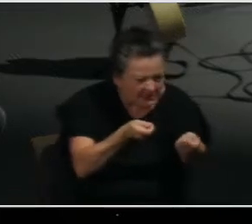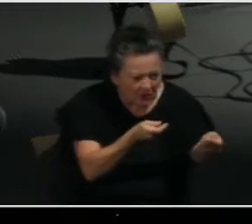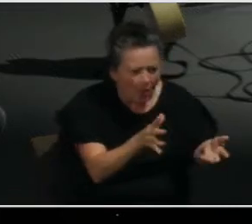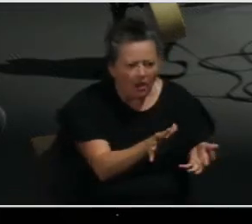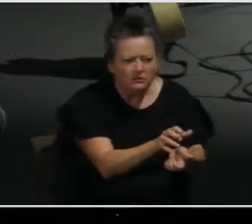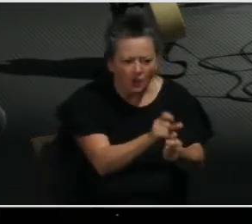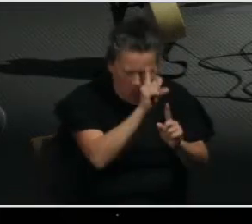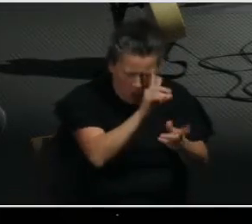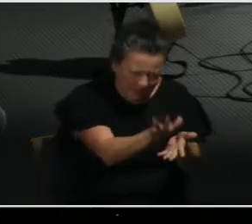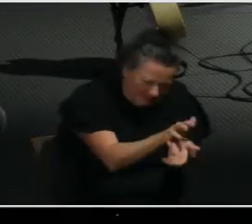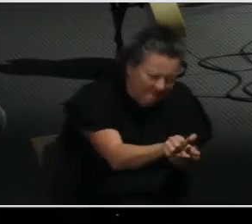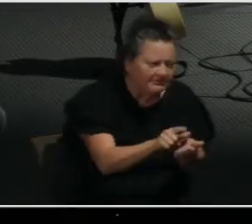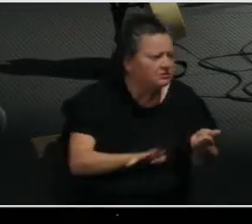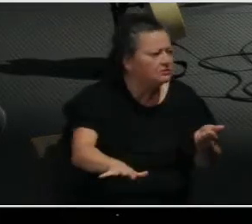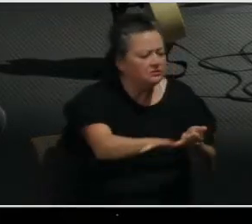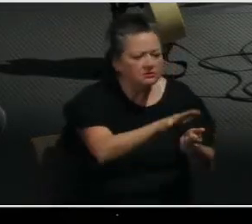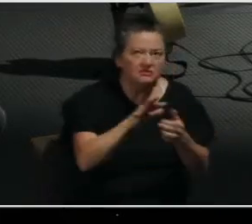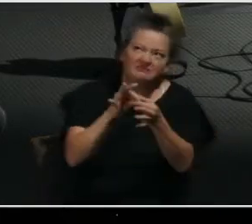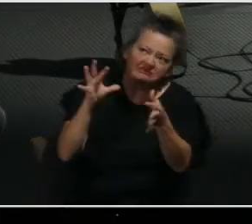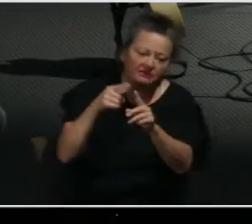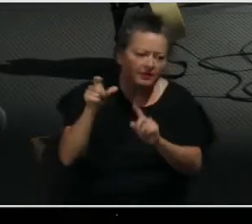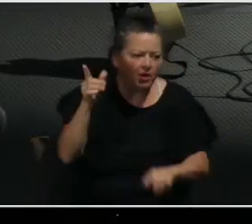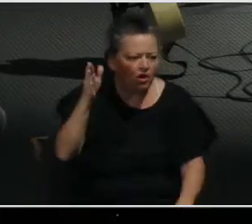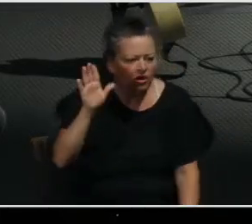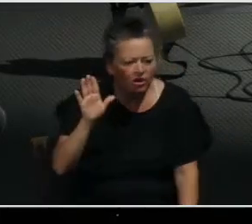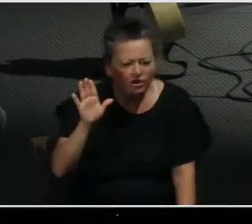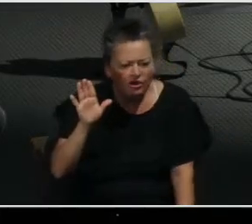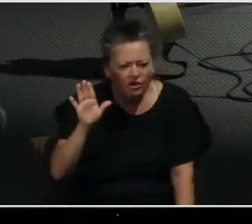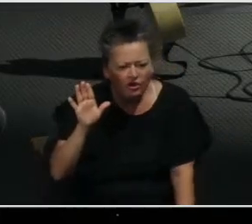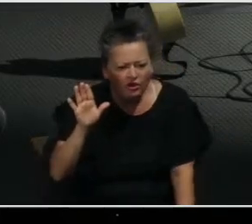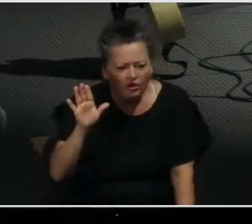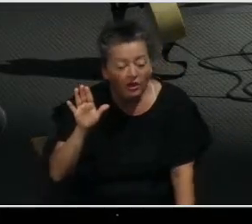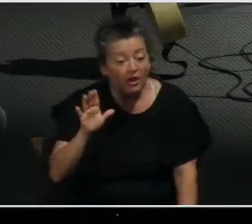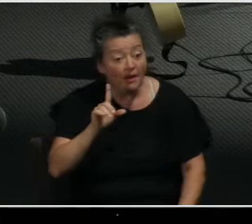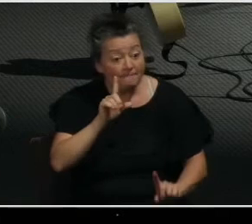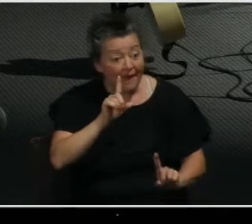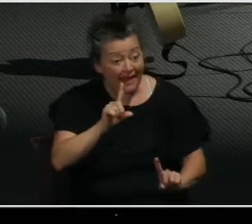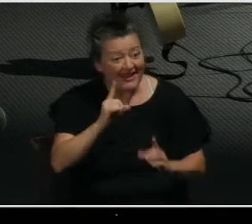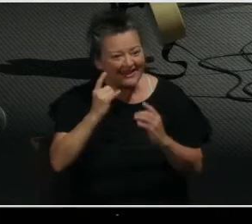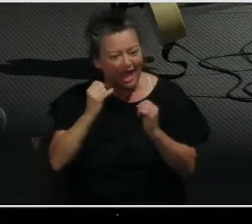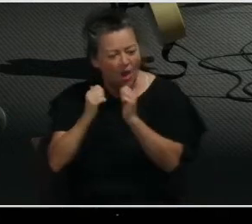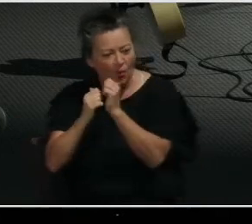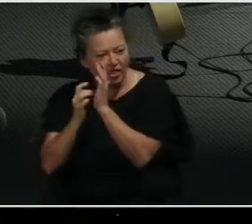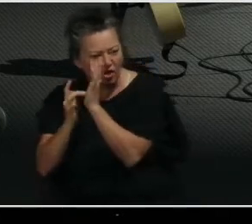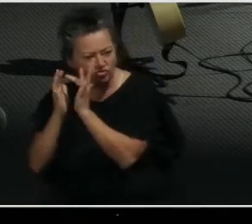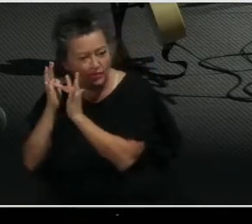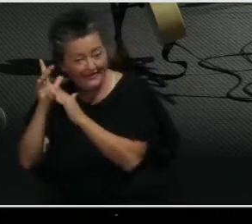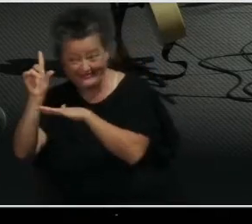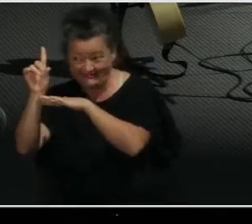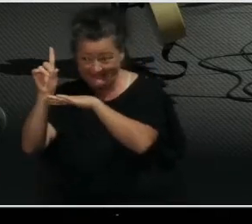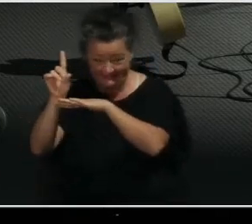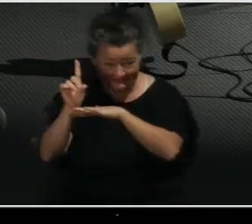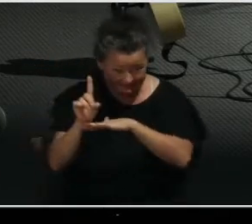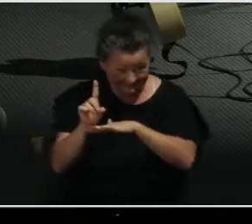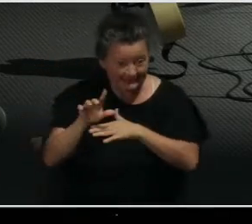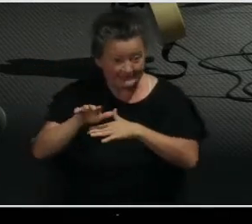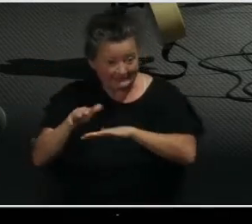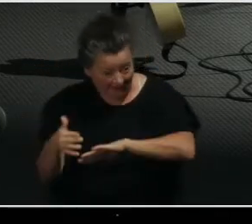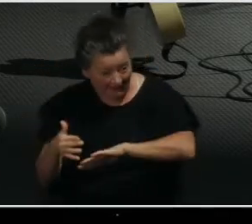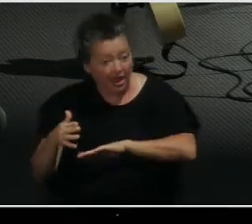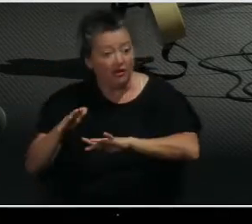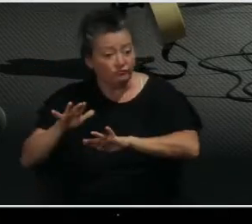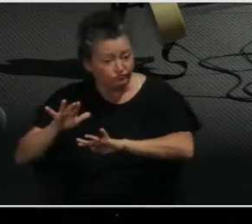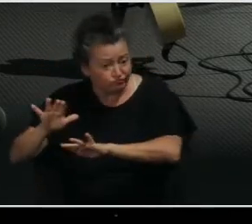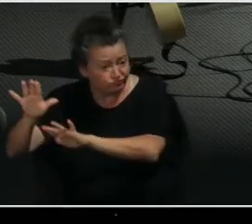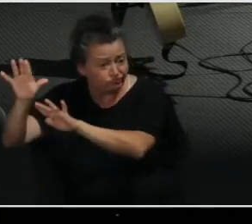people. But through Christ, God is retaking territory and lives from Satan and from